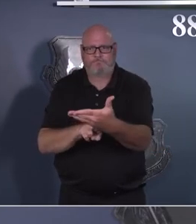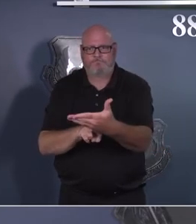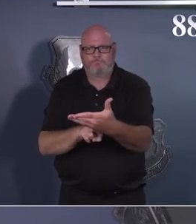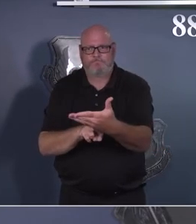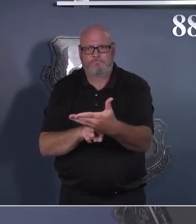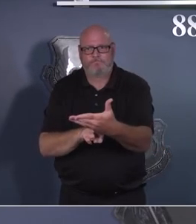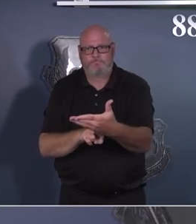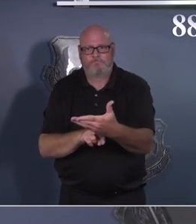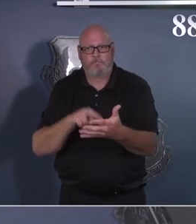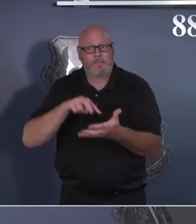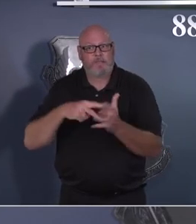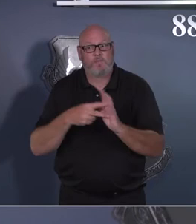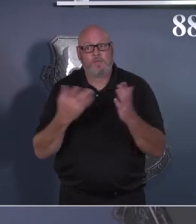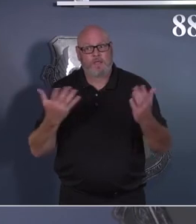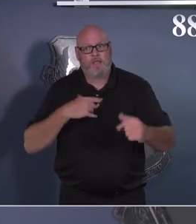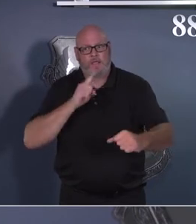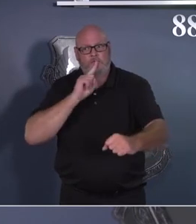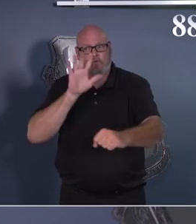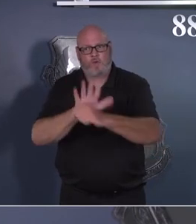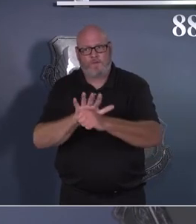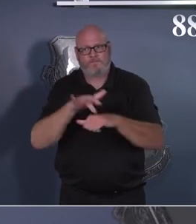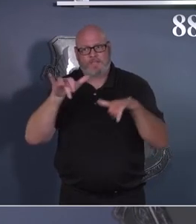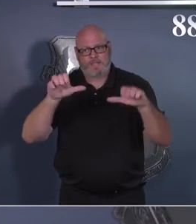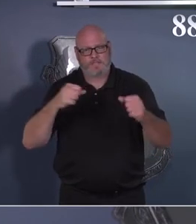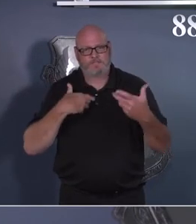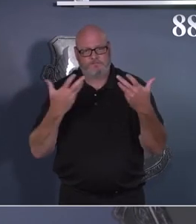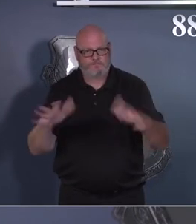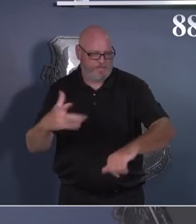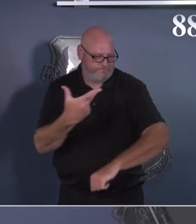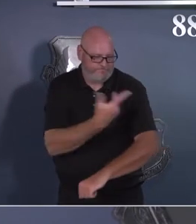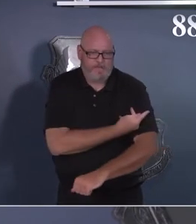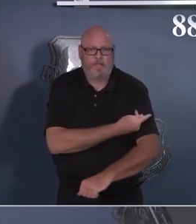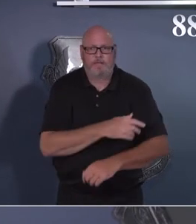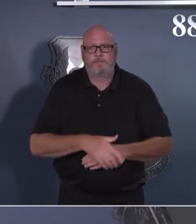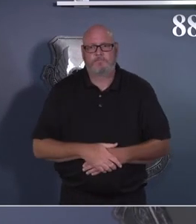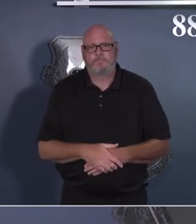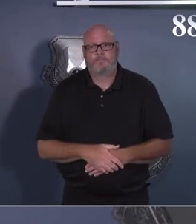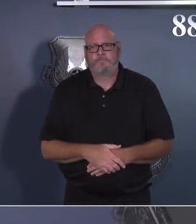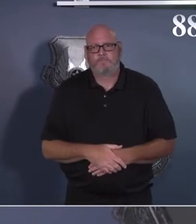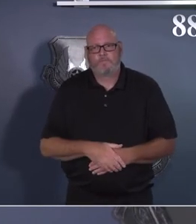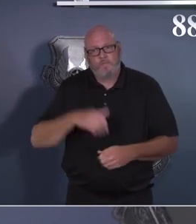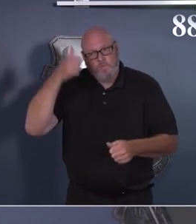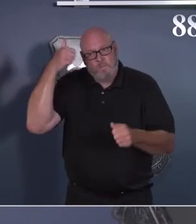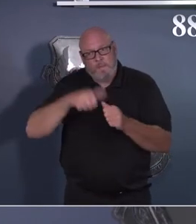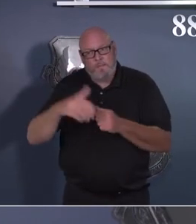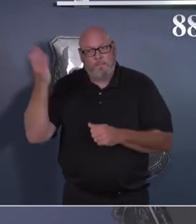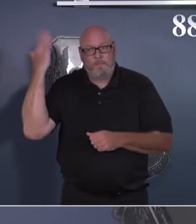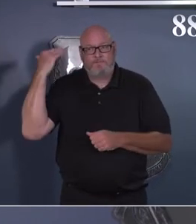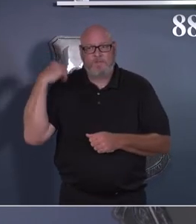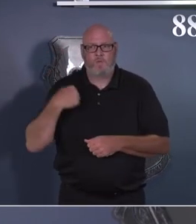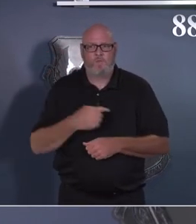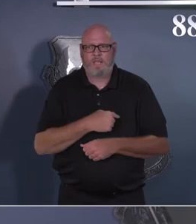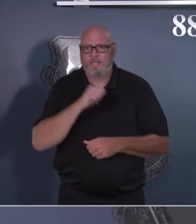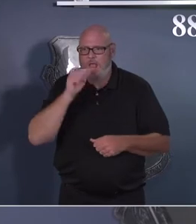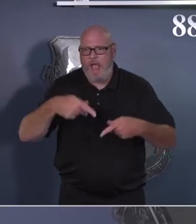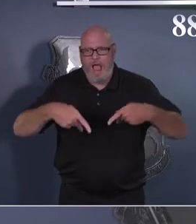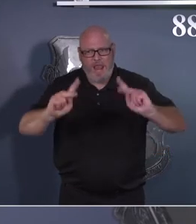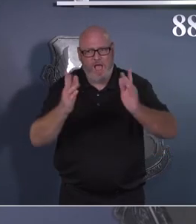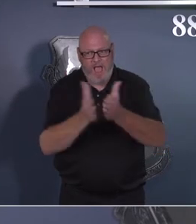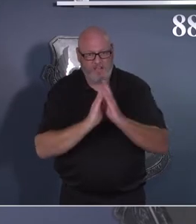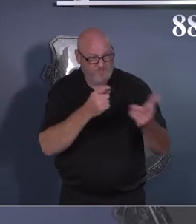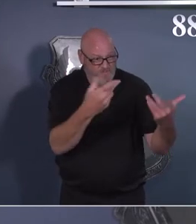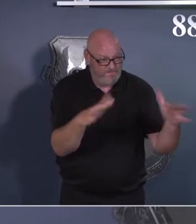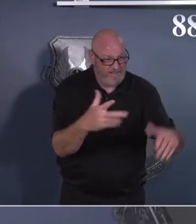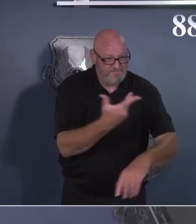if you recall, we were not able to ask if somebody has been vaccinated or not. Some policy guidance came out last week that